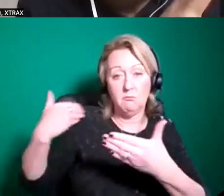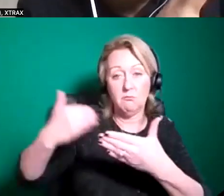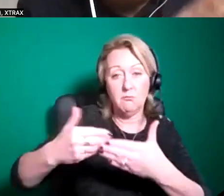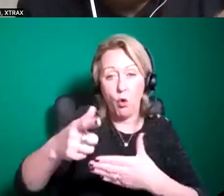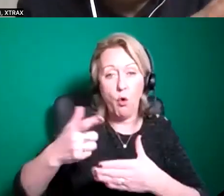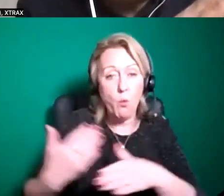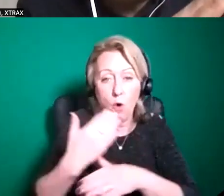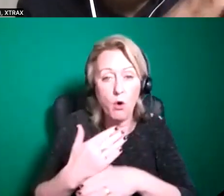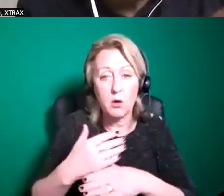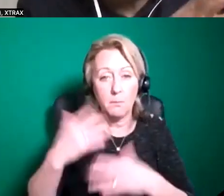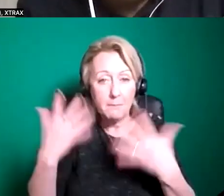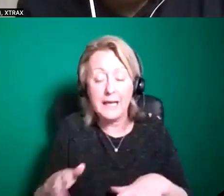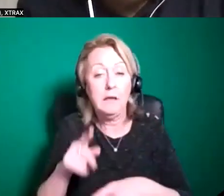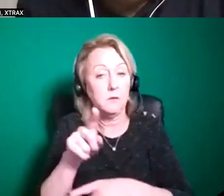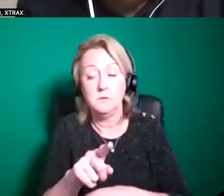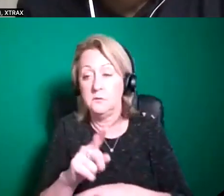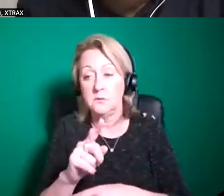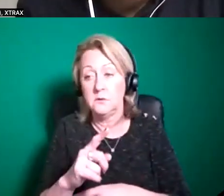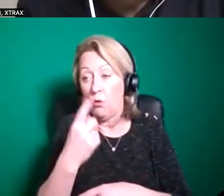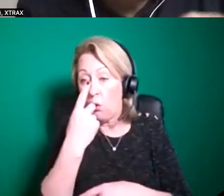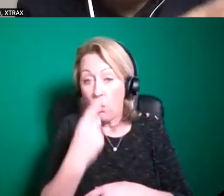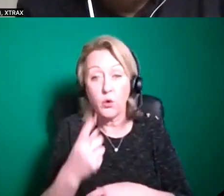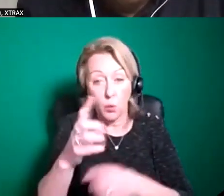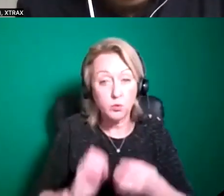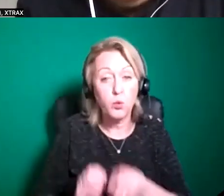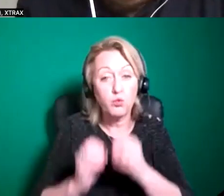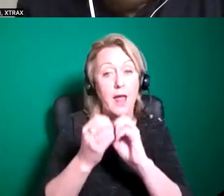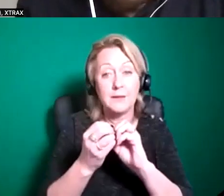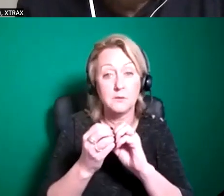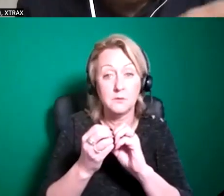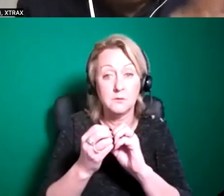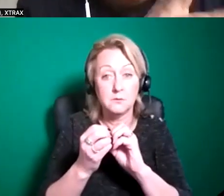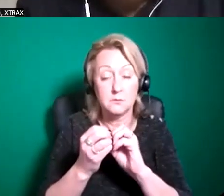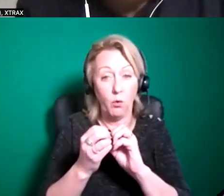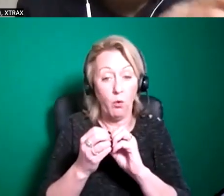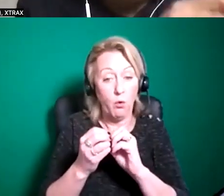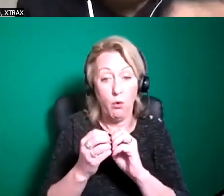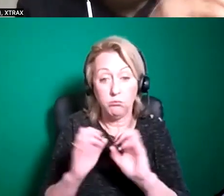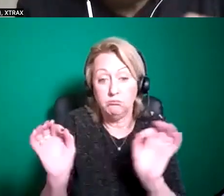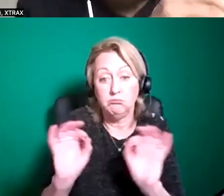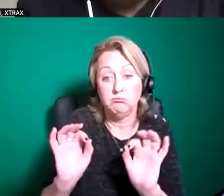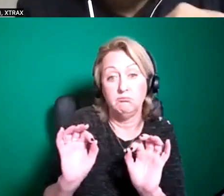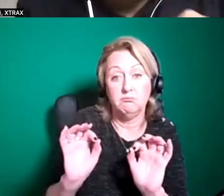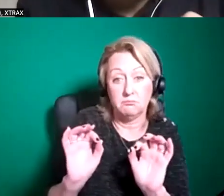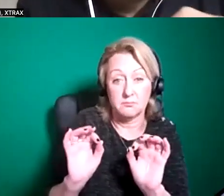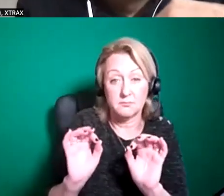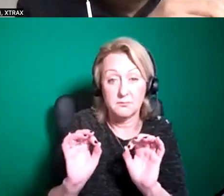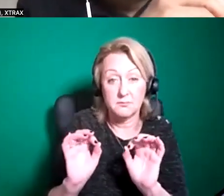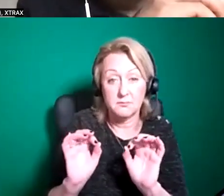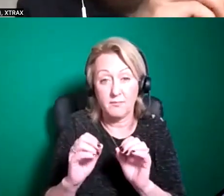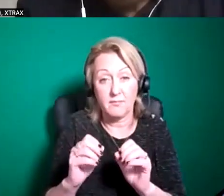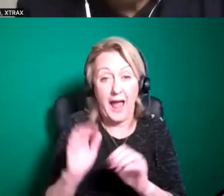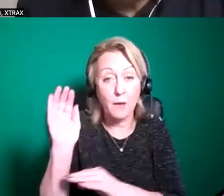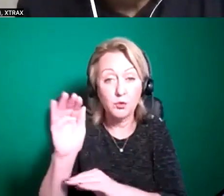necessarily even whether they've produced or created kind of outdoor work before and it's very our focus is very much on kind of the